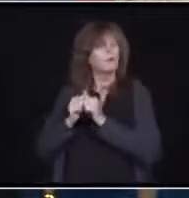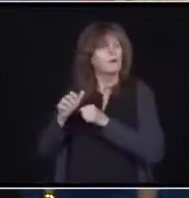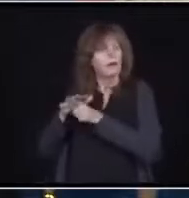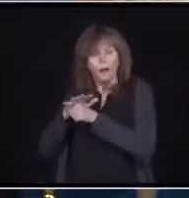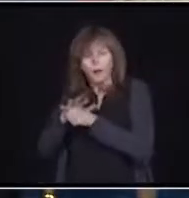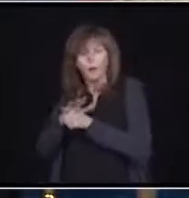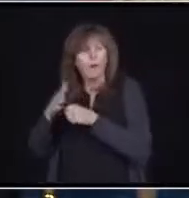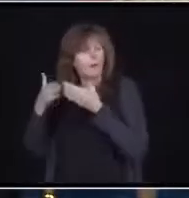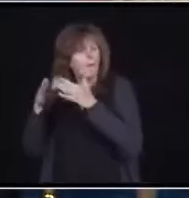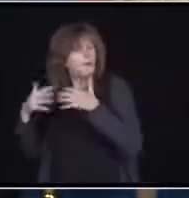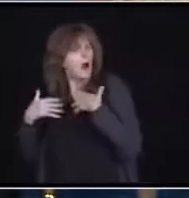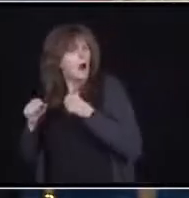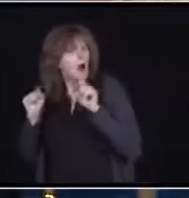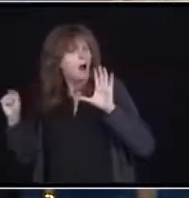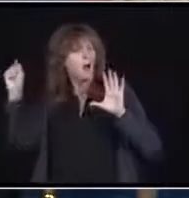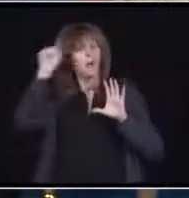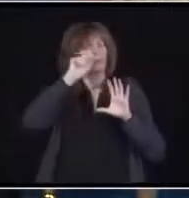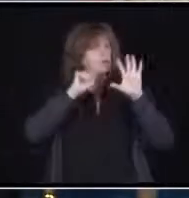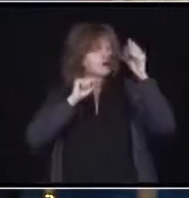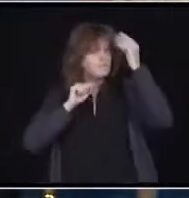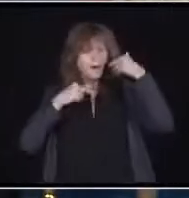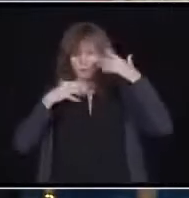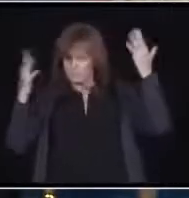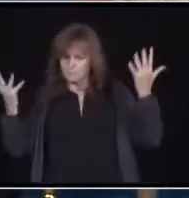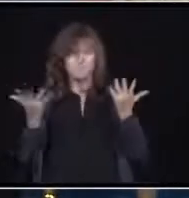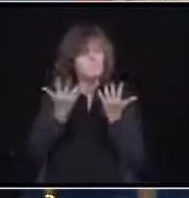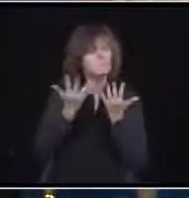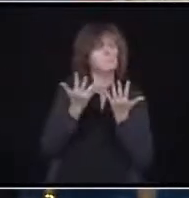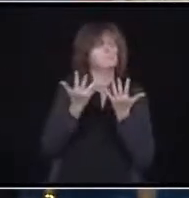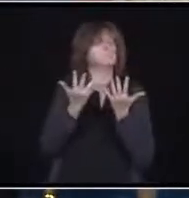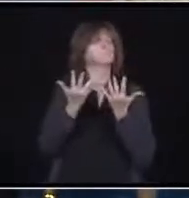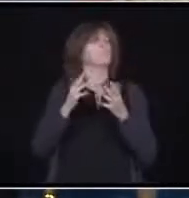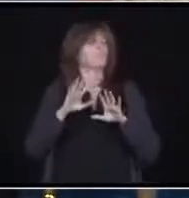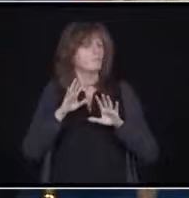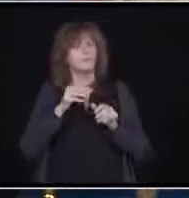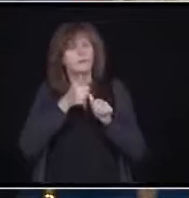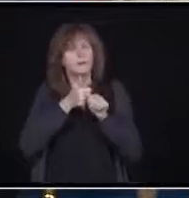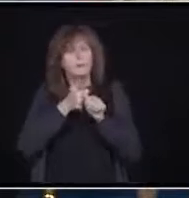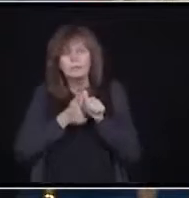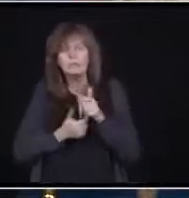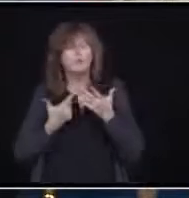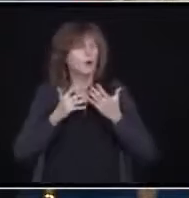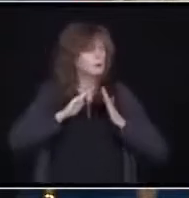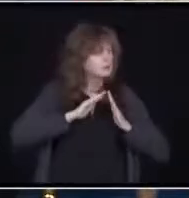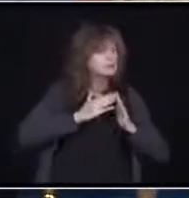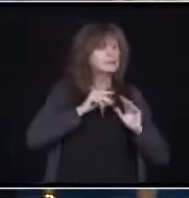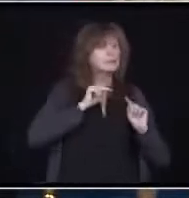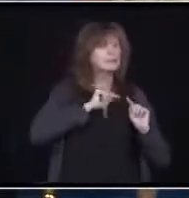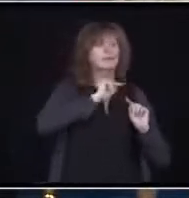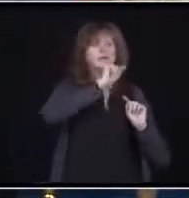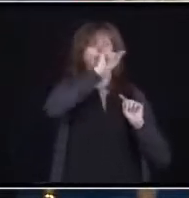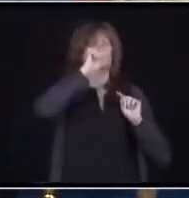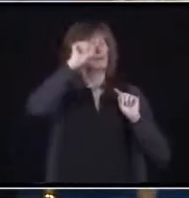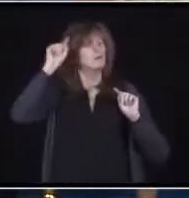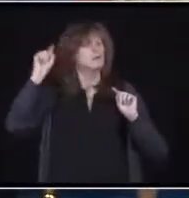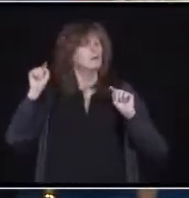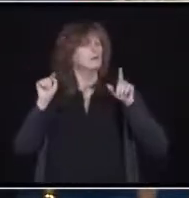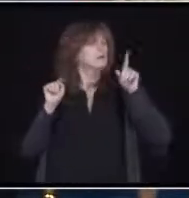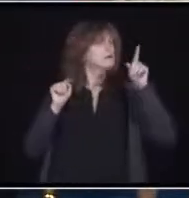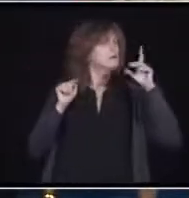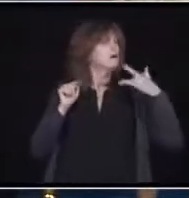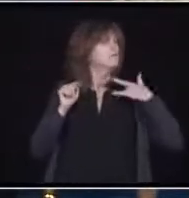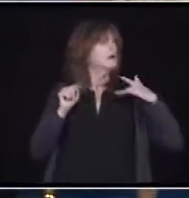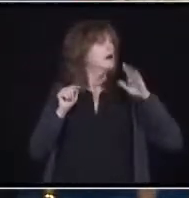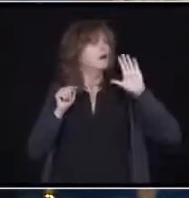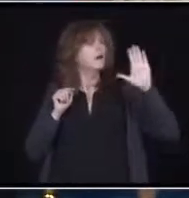data, which is sometimes down granular to the local neighbourhoods to say, what trends and directions are we seeing in your area? So there are data